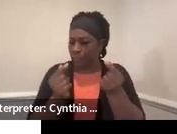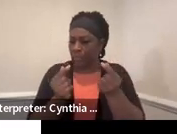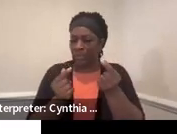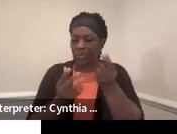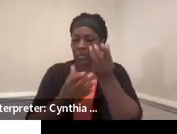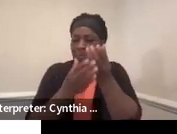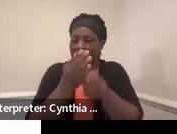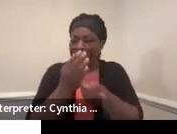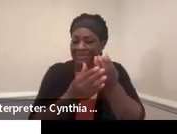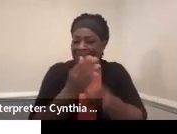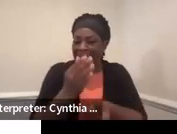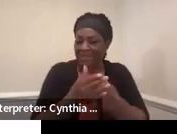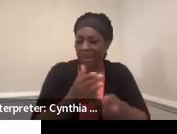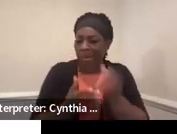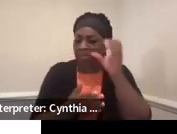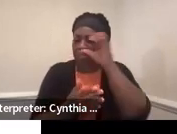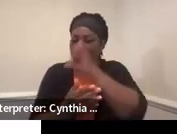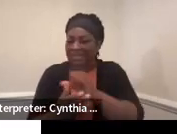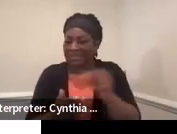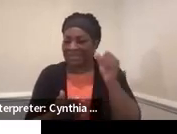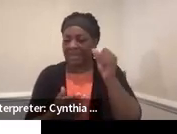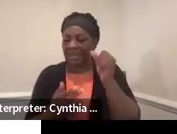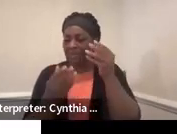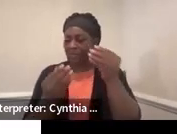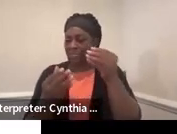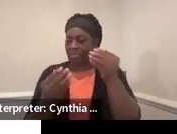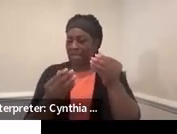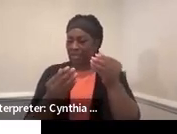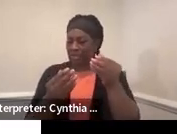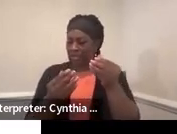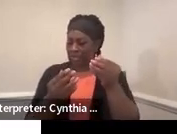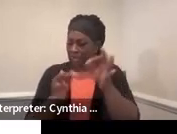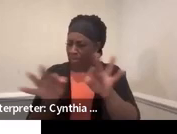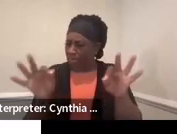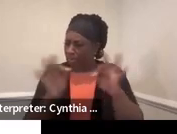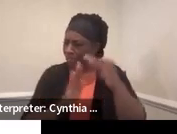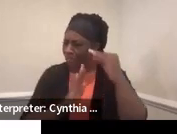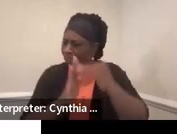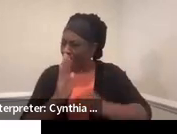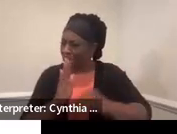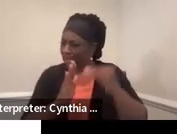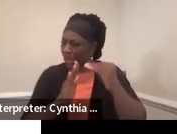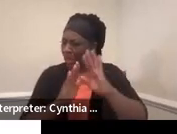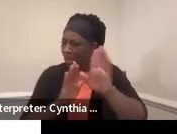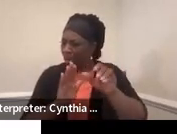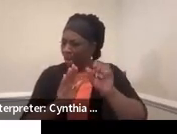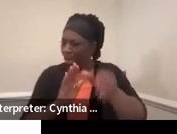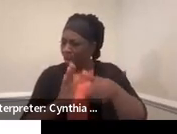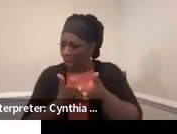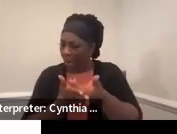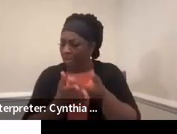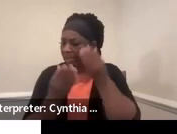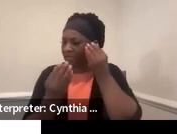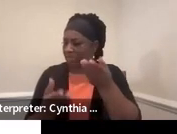pieces of the indicator that they're complete. And we're going to go through those all in very great detail.